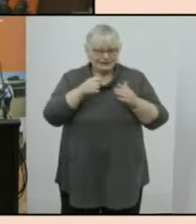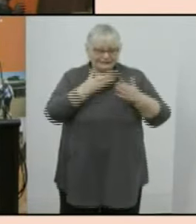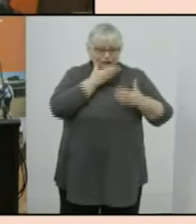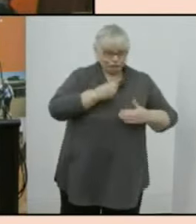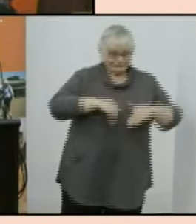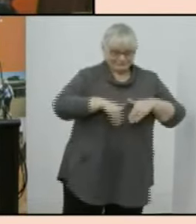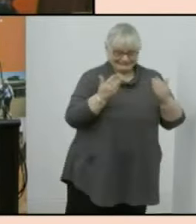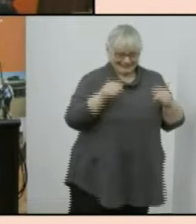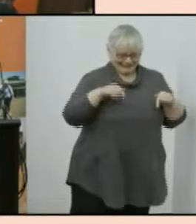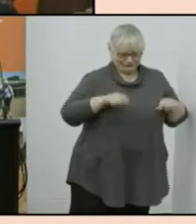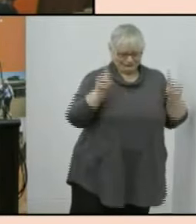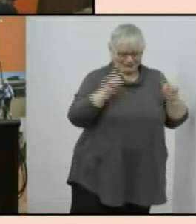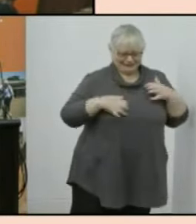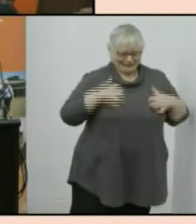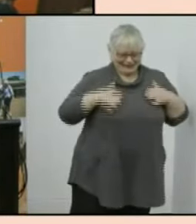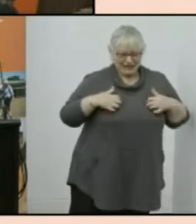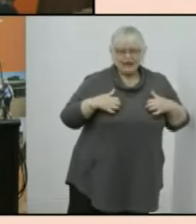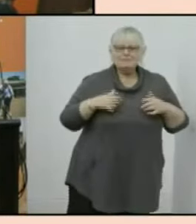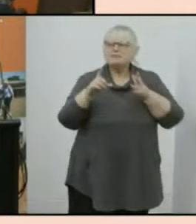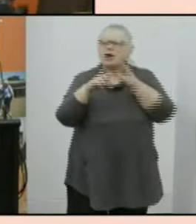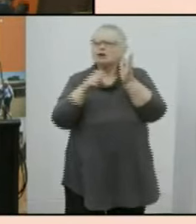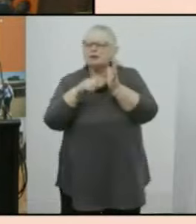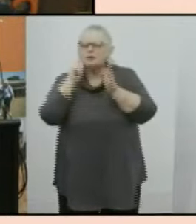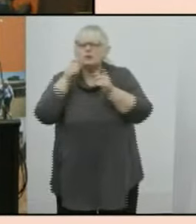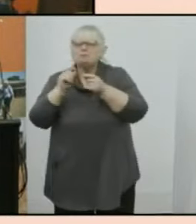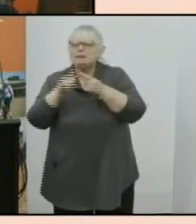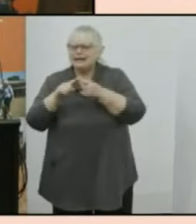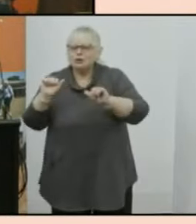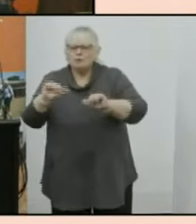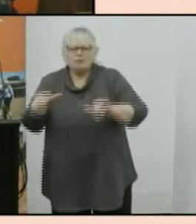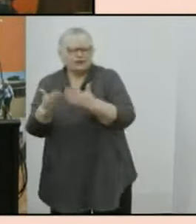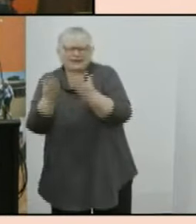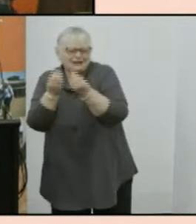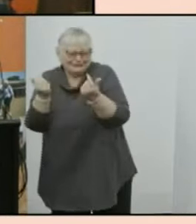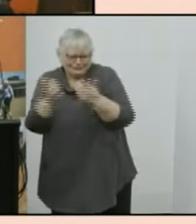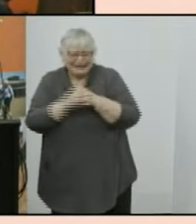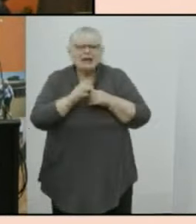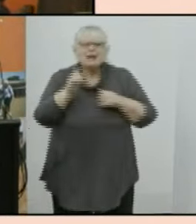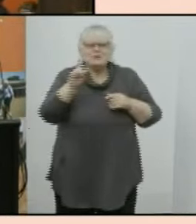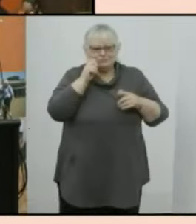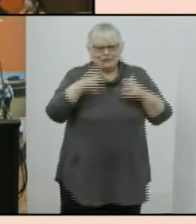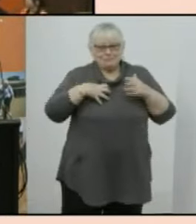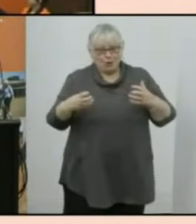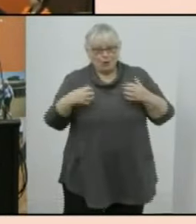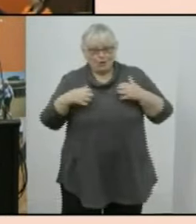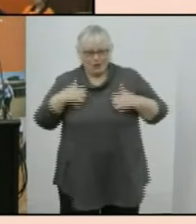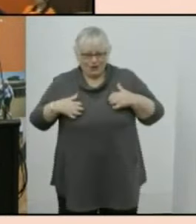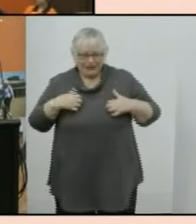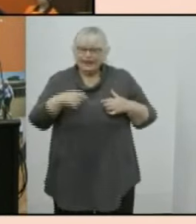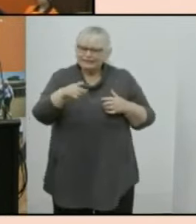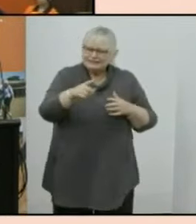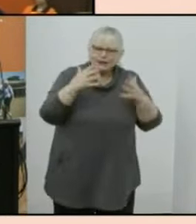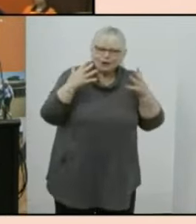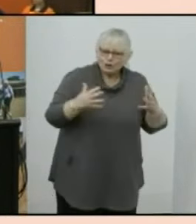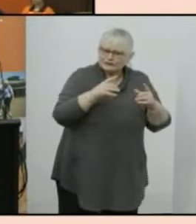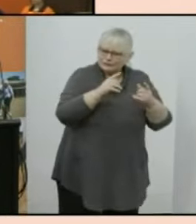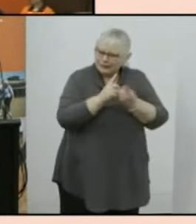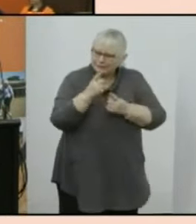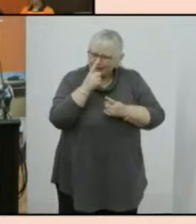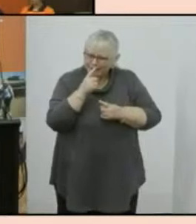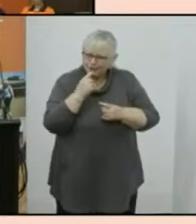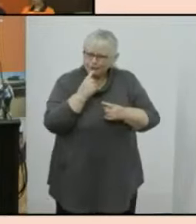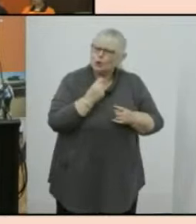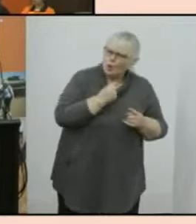day then october's maybe your birthday or some other major celebration um but there's certainly been a lot of commentary hasn't there from various demographers and